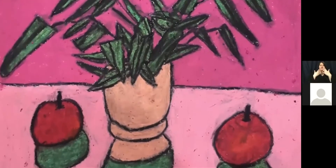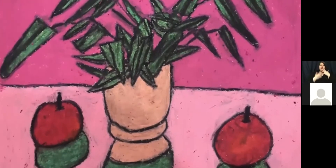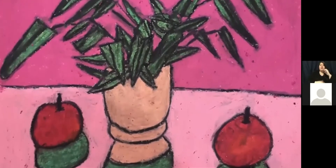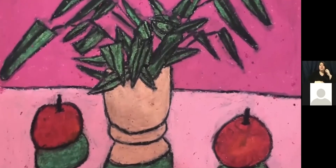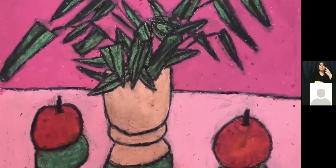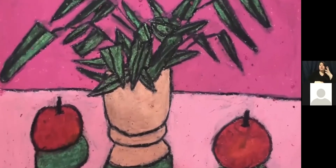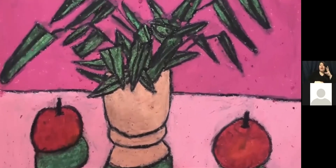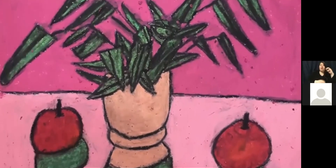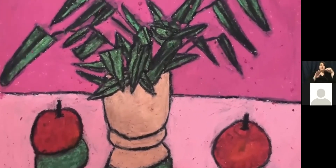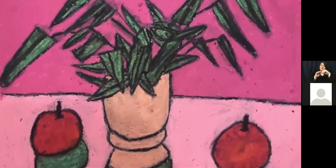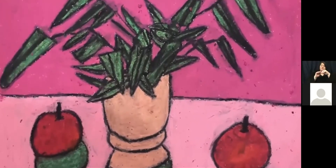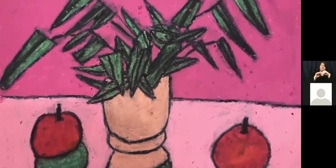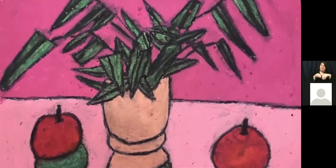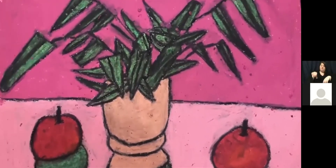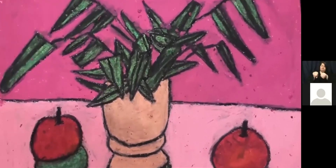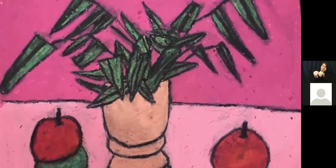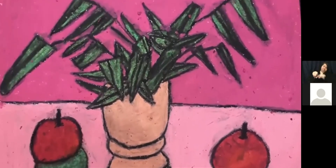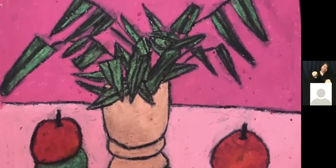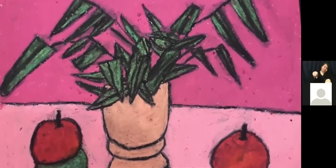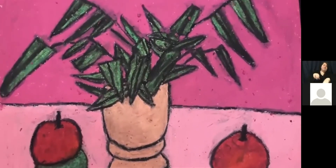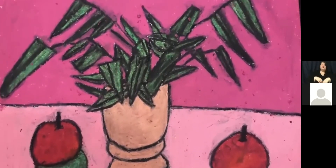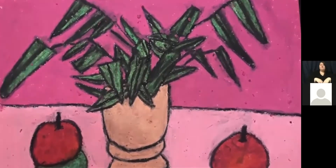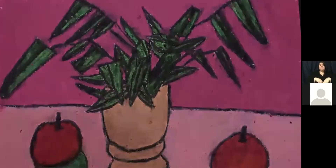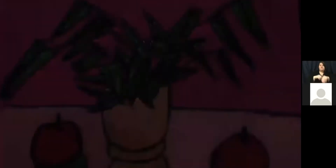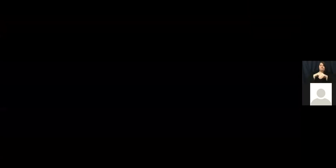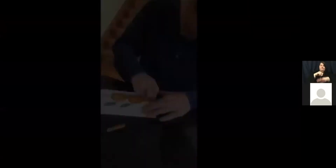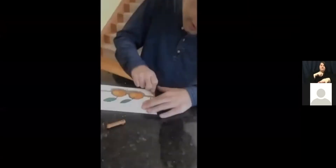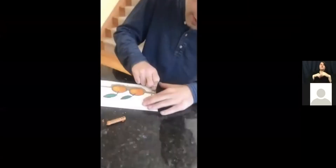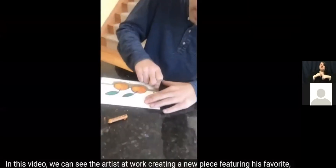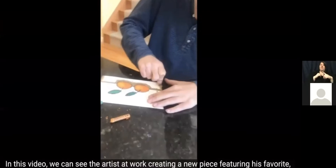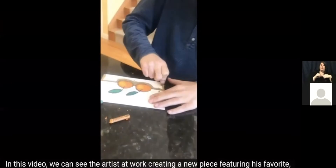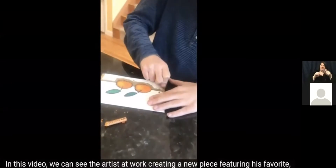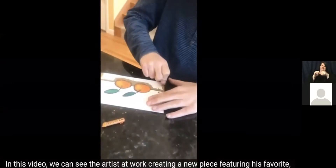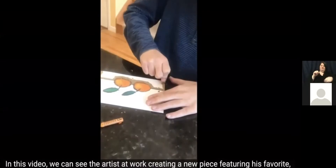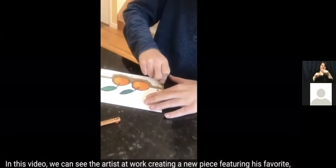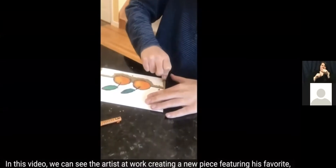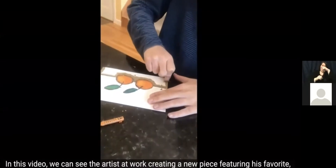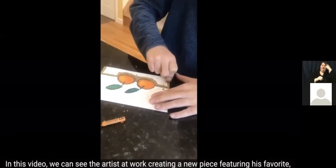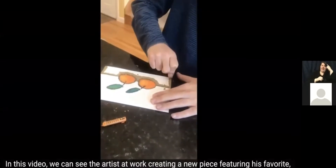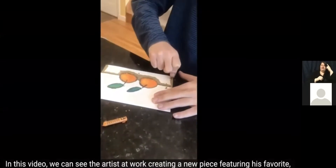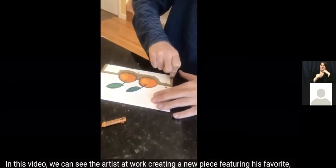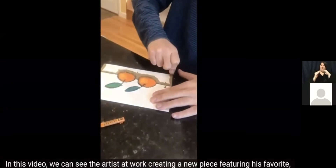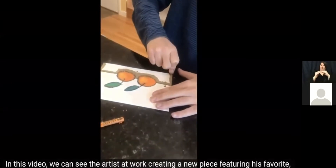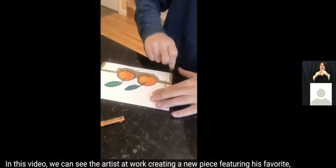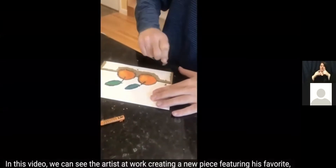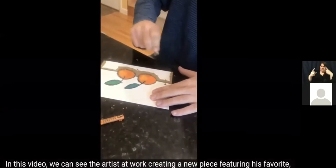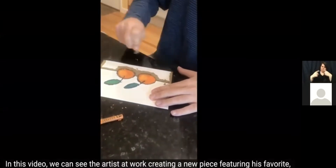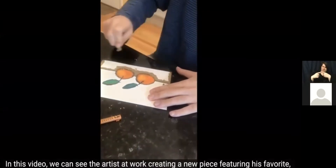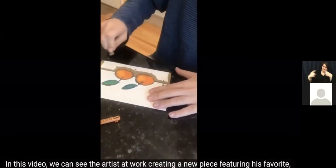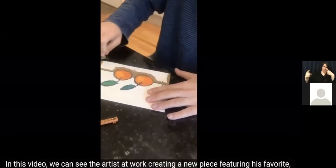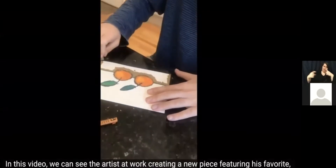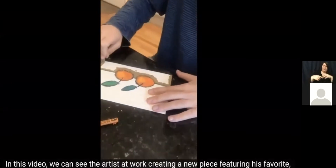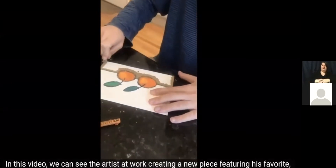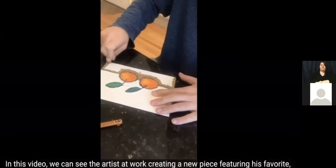and are outlined in black, adding to the contrast. In this video, we can see the artist at work creating a